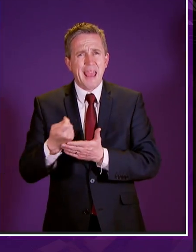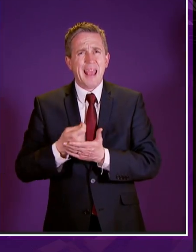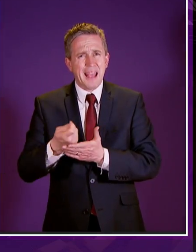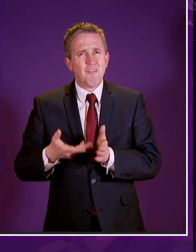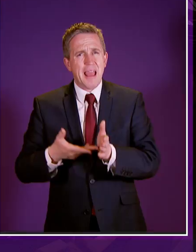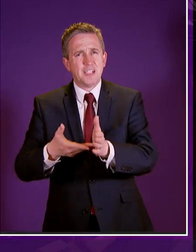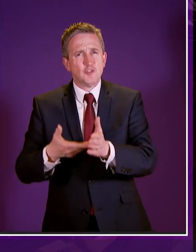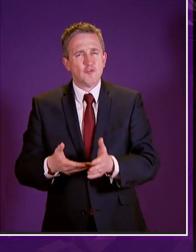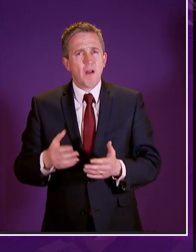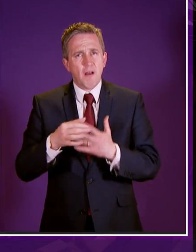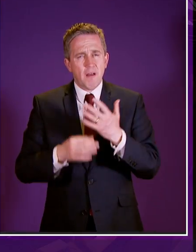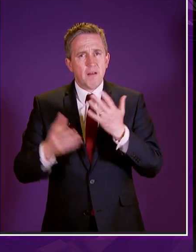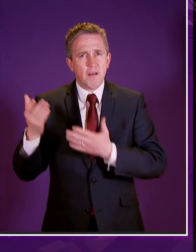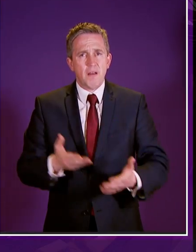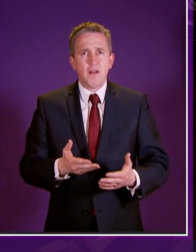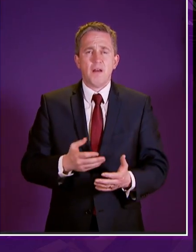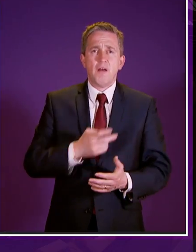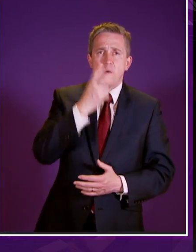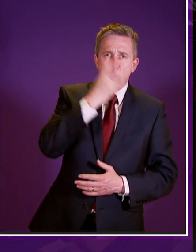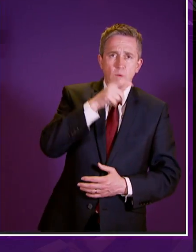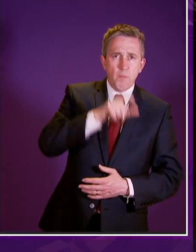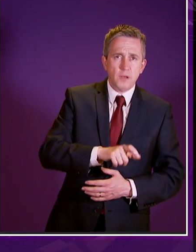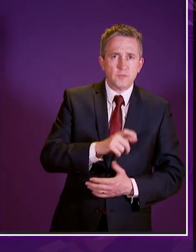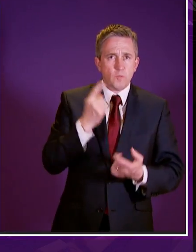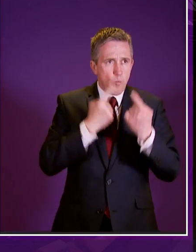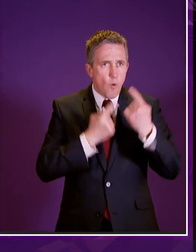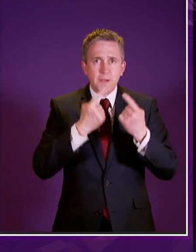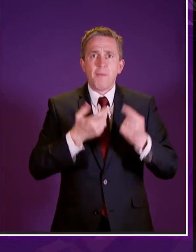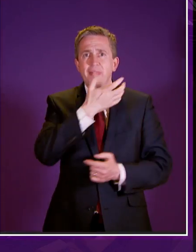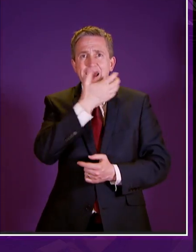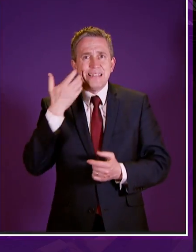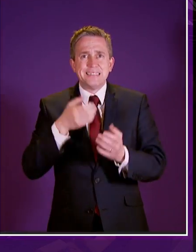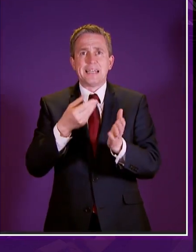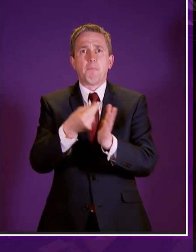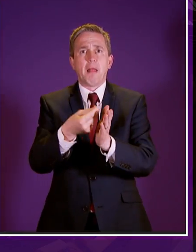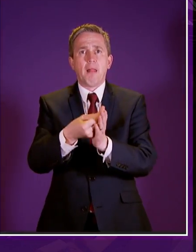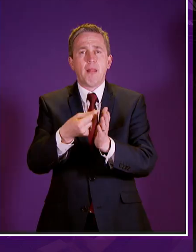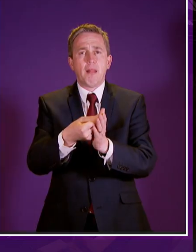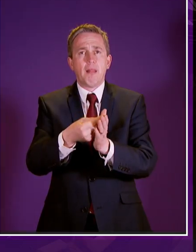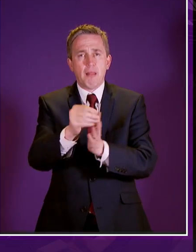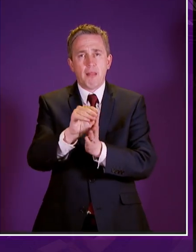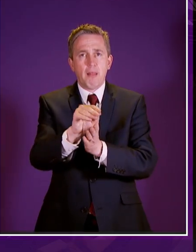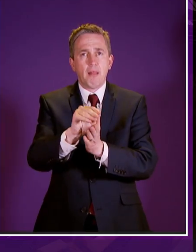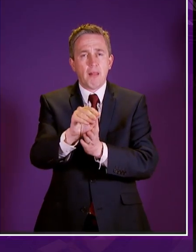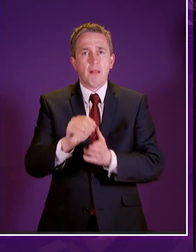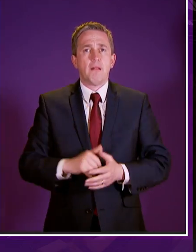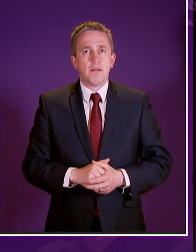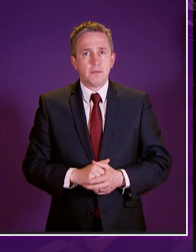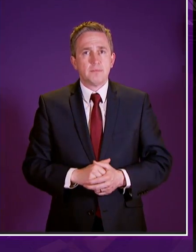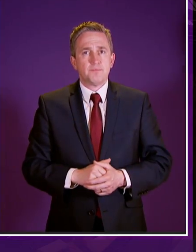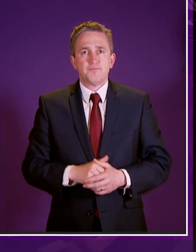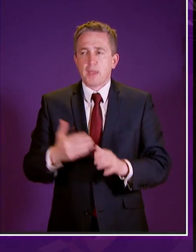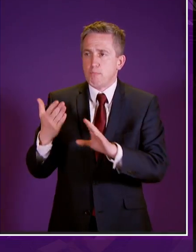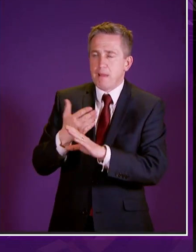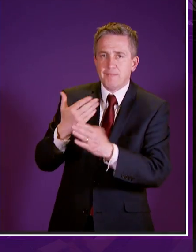and the pensioner worried about the heating bill now on banning the private sector protecting